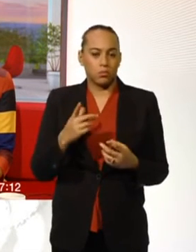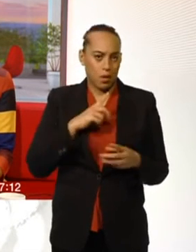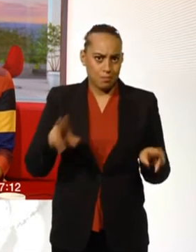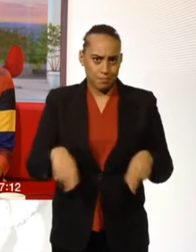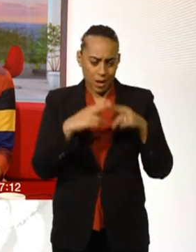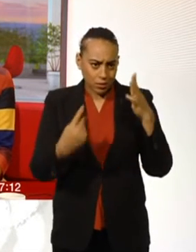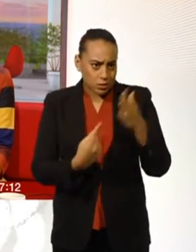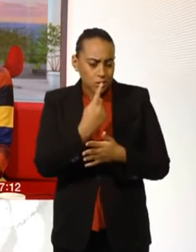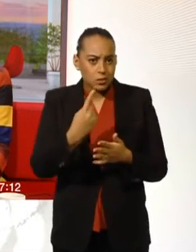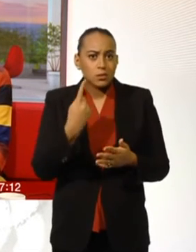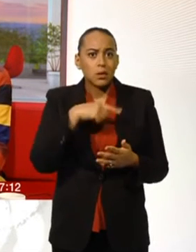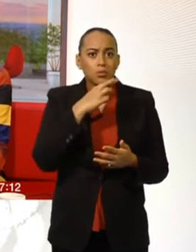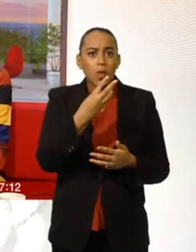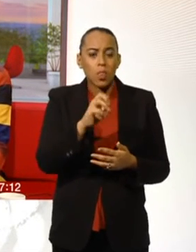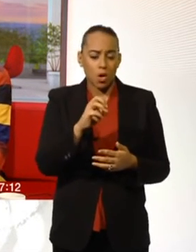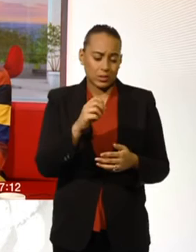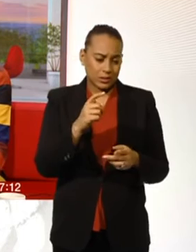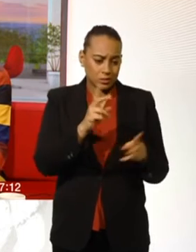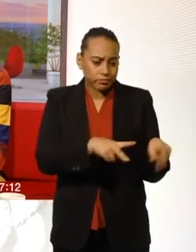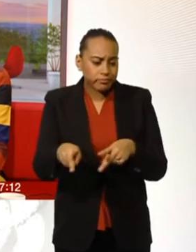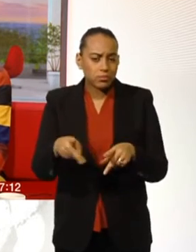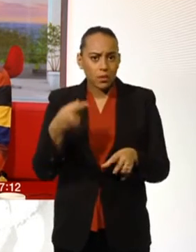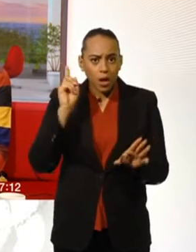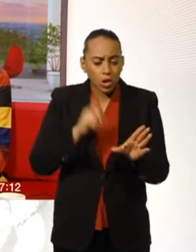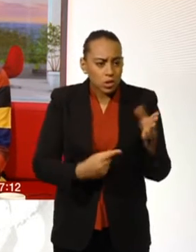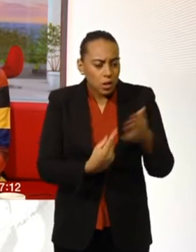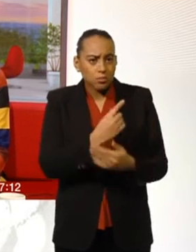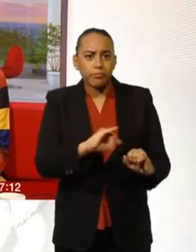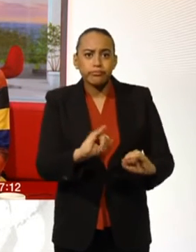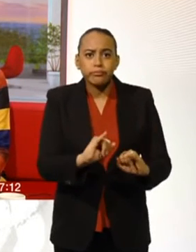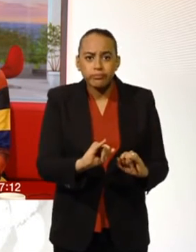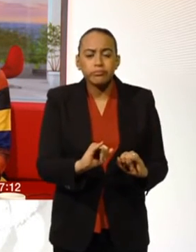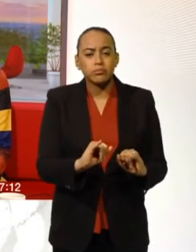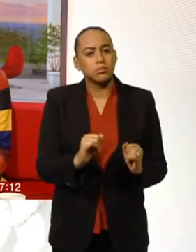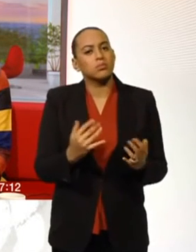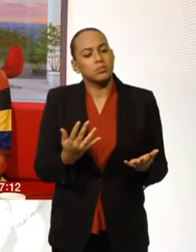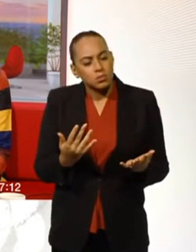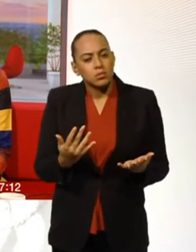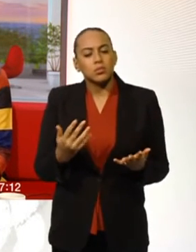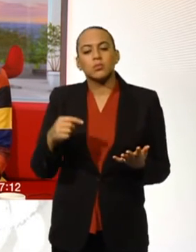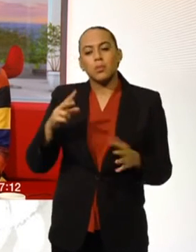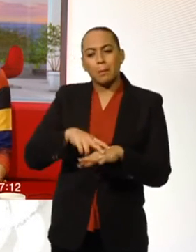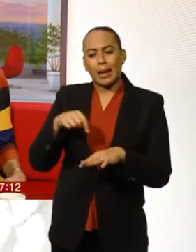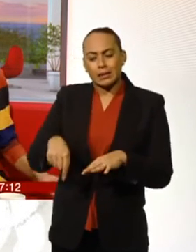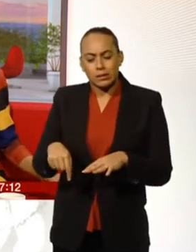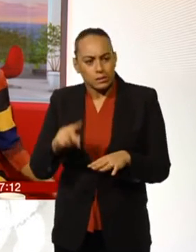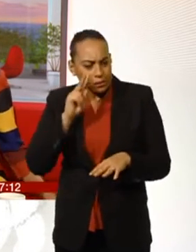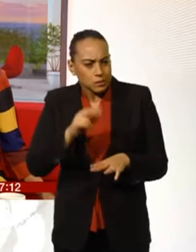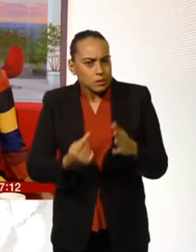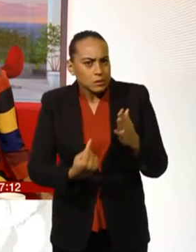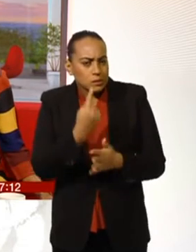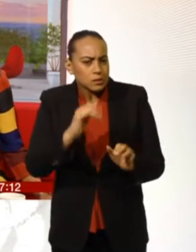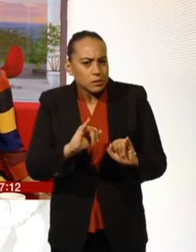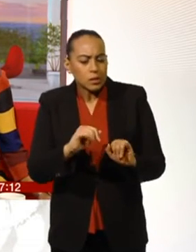people in the French capital late last year. Since the attacks, police forces here have been reviewing how they operate and what resources